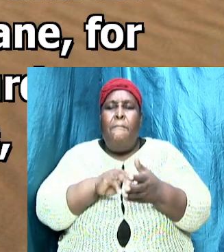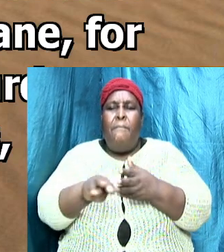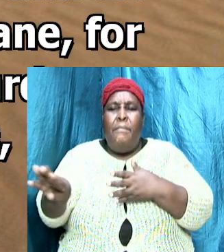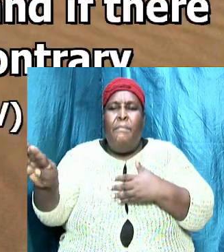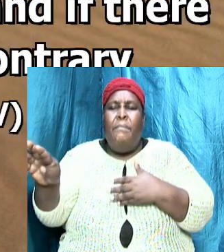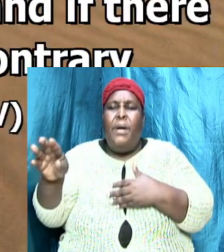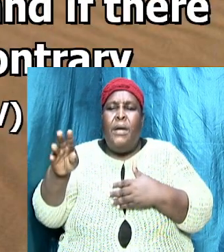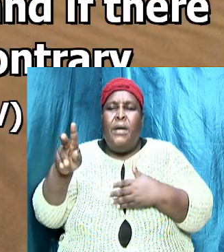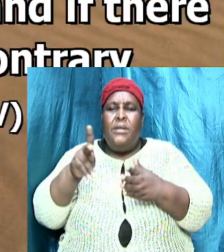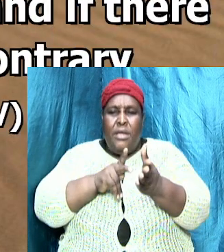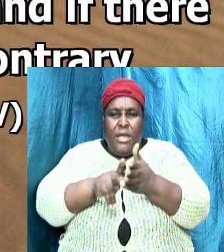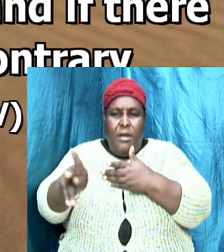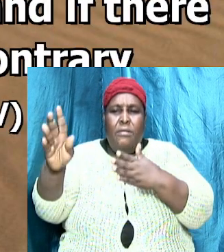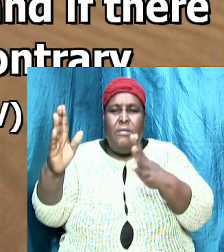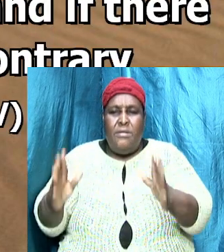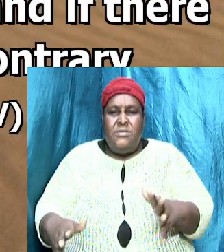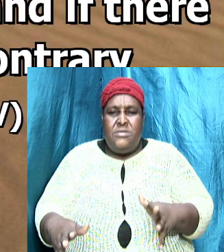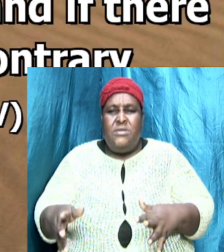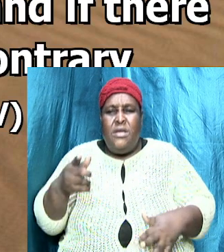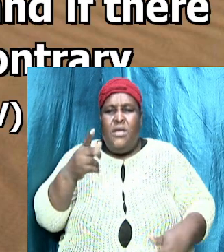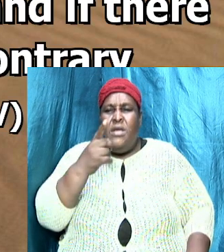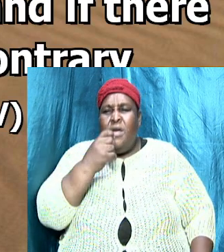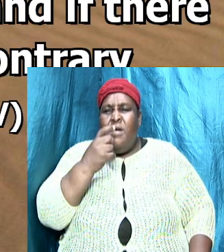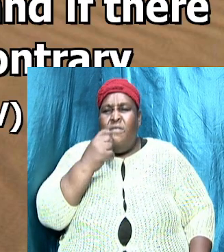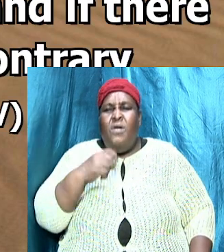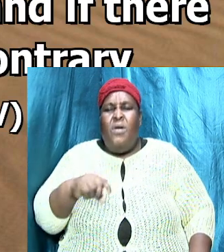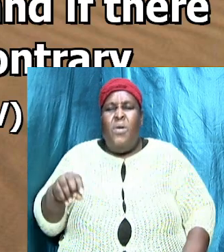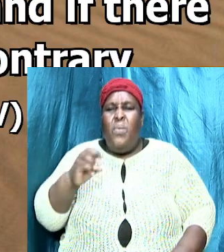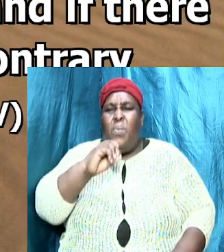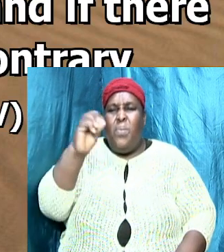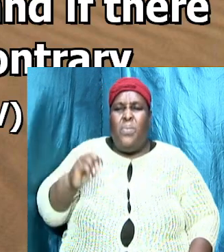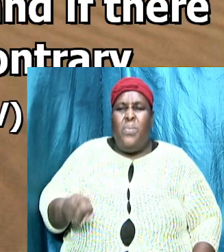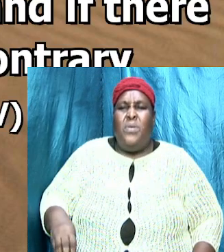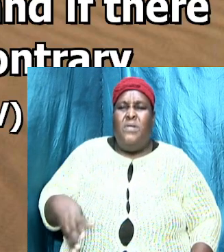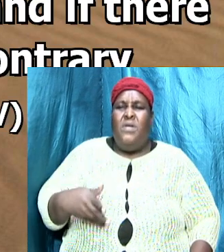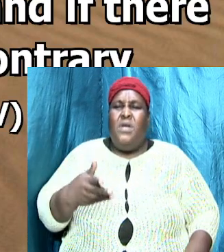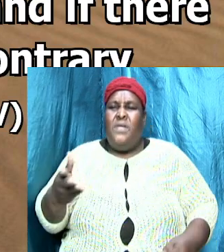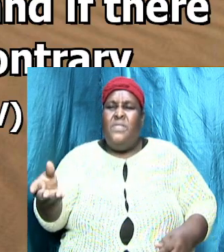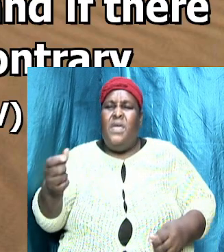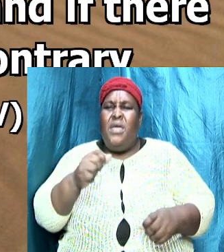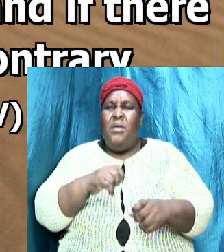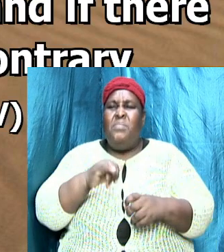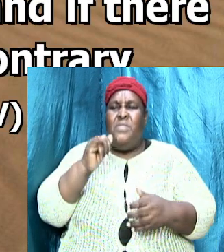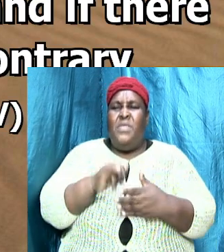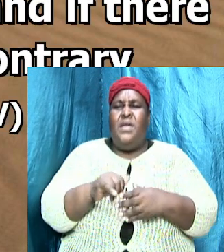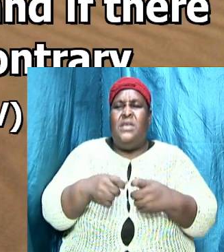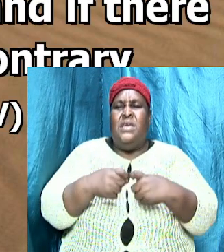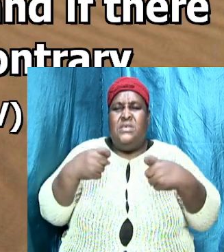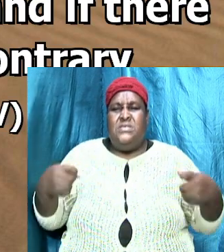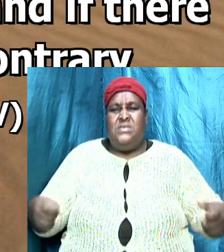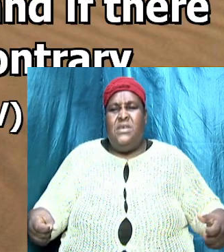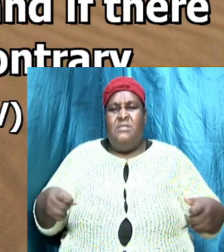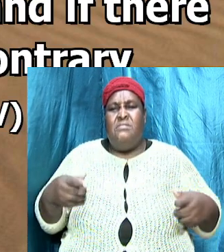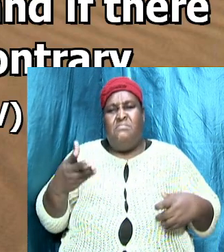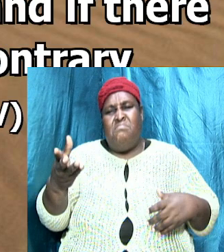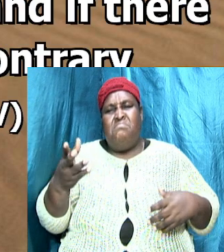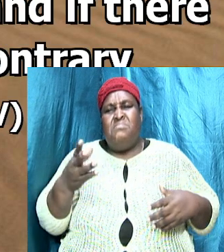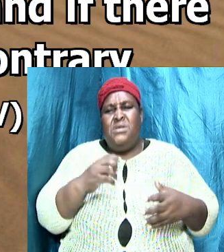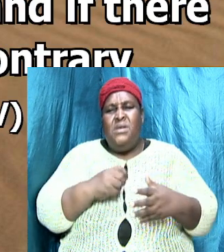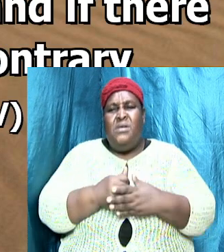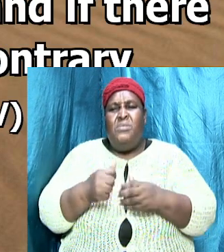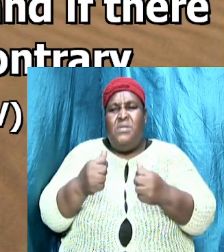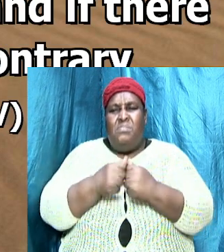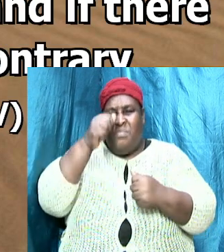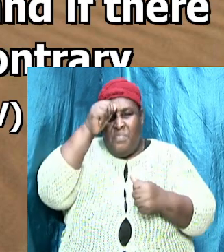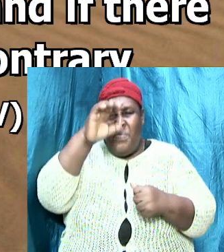for warmongers for them that defile themselves with mankind for